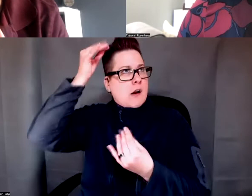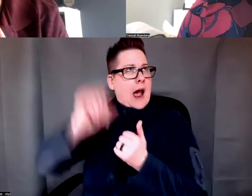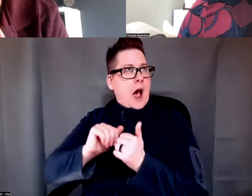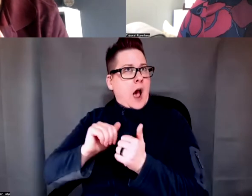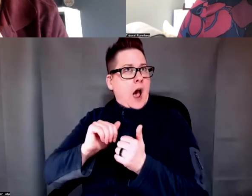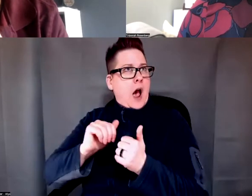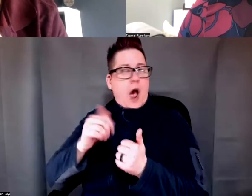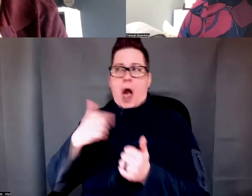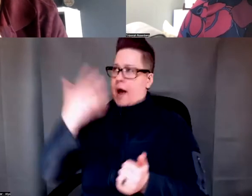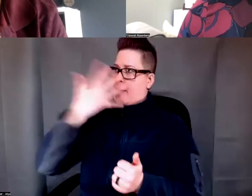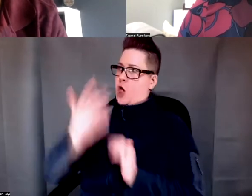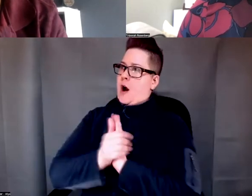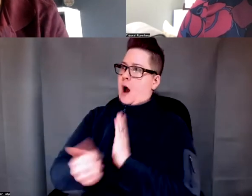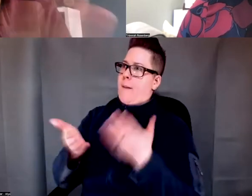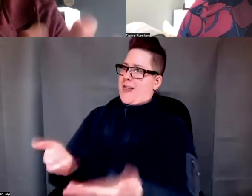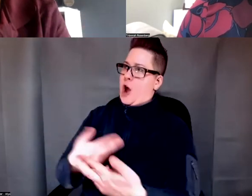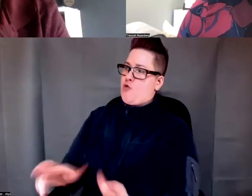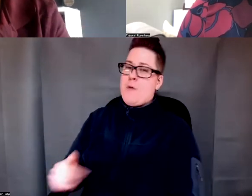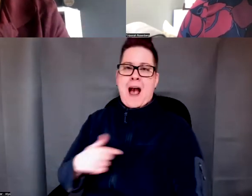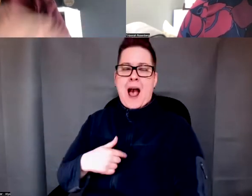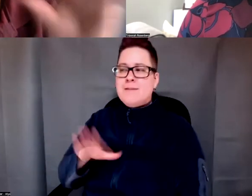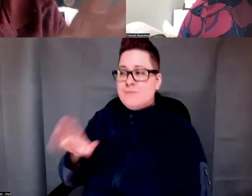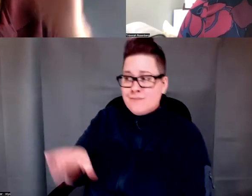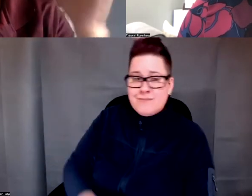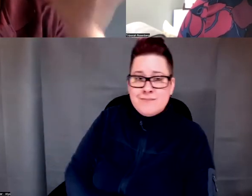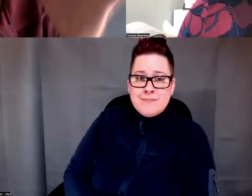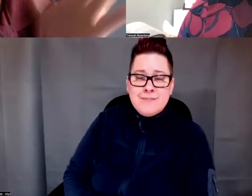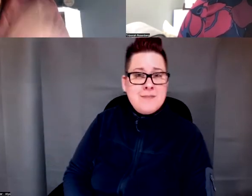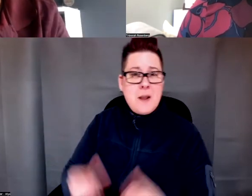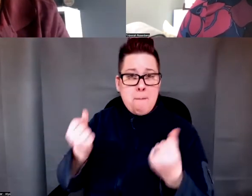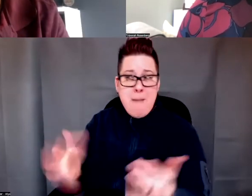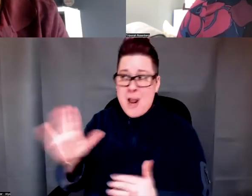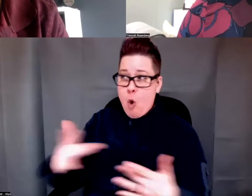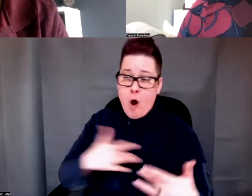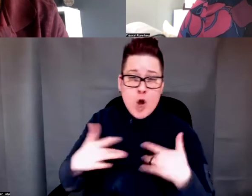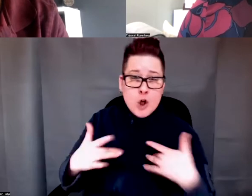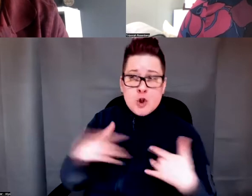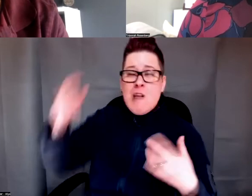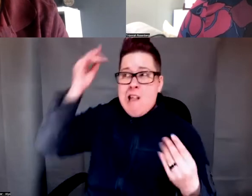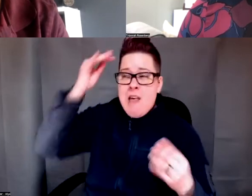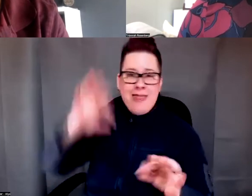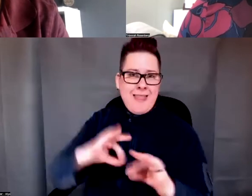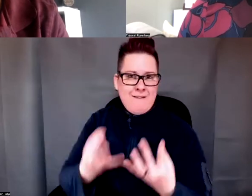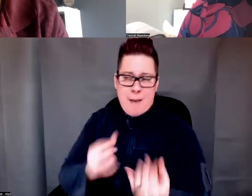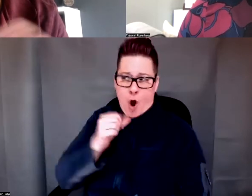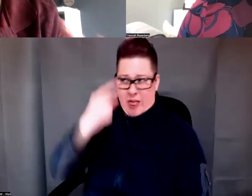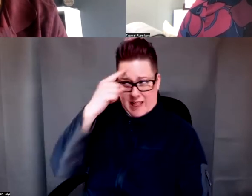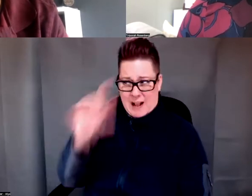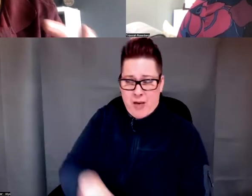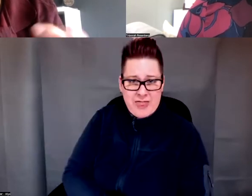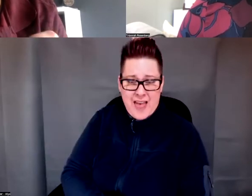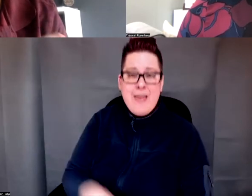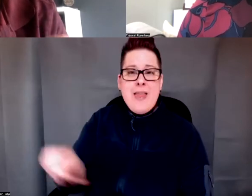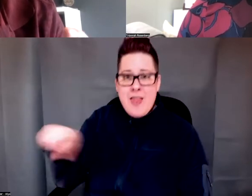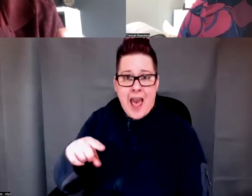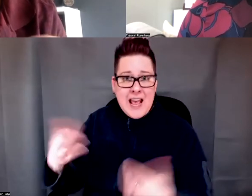going to look competent in the room and all that. And I'm saying, you know, many of the worries you have, families are not thinking about. They are here